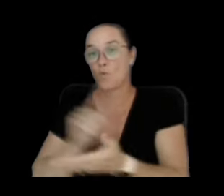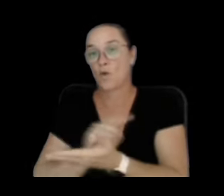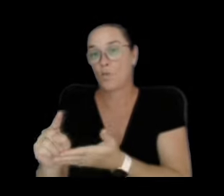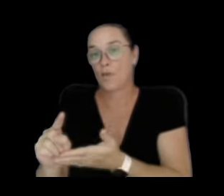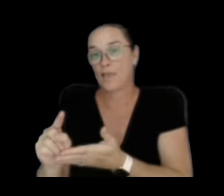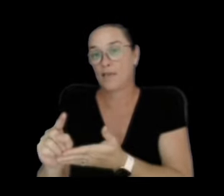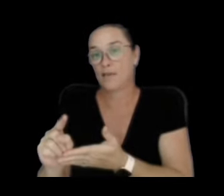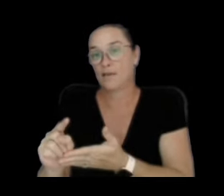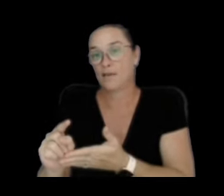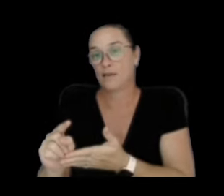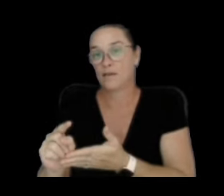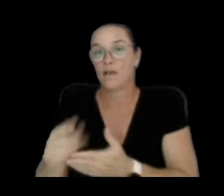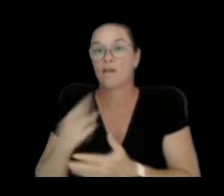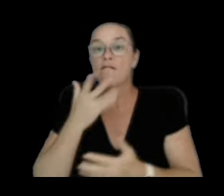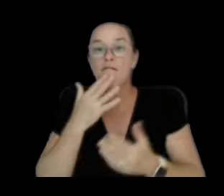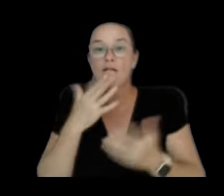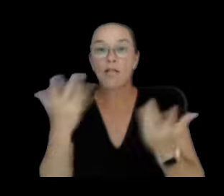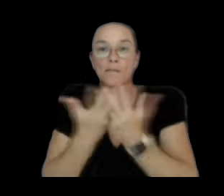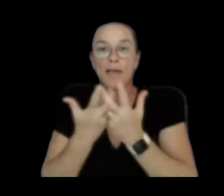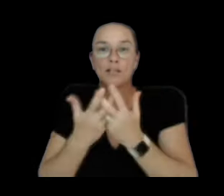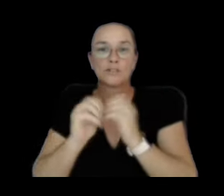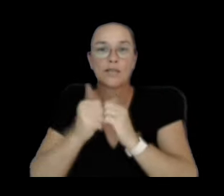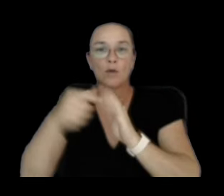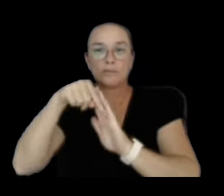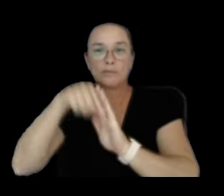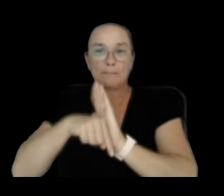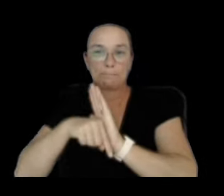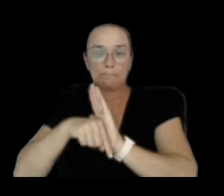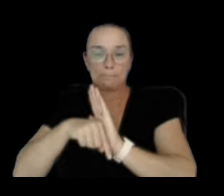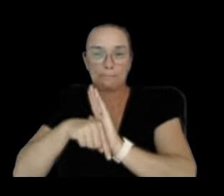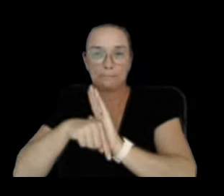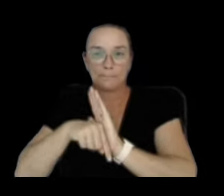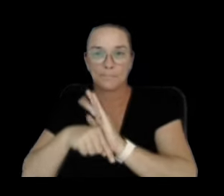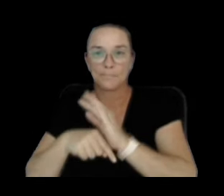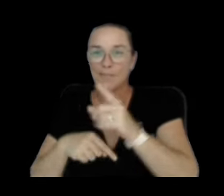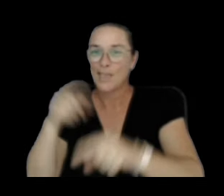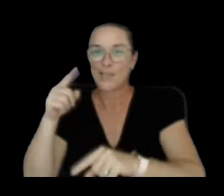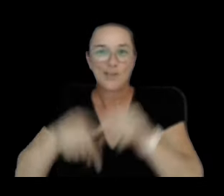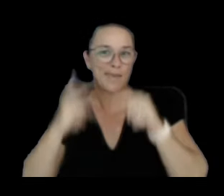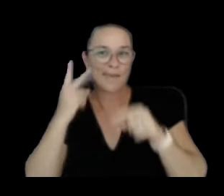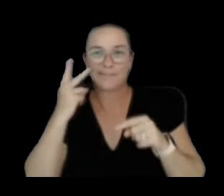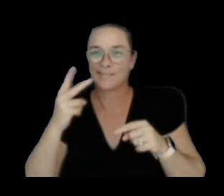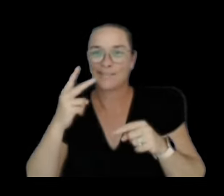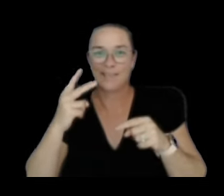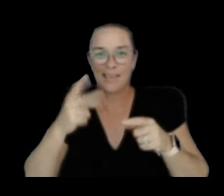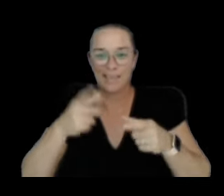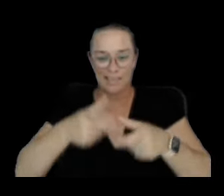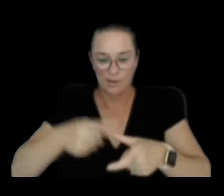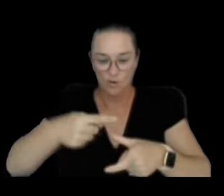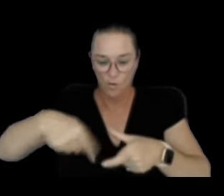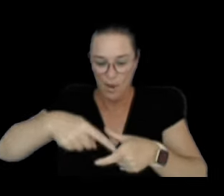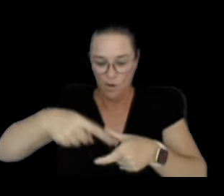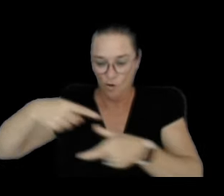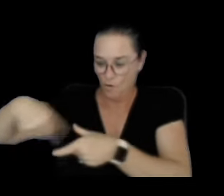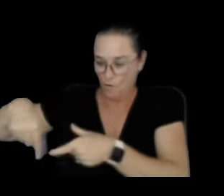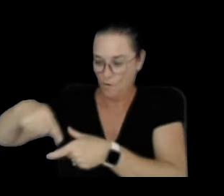by depth. So this is that area you can't even see the craters under the upper east rift beneath all these earthquakes.